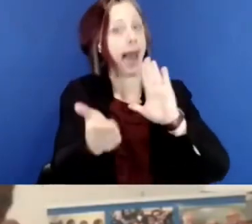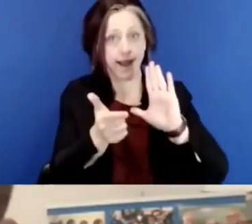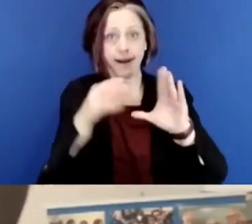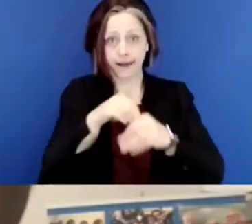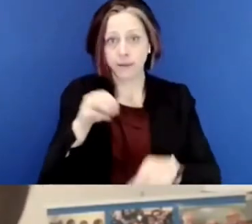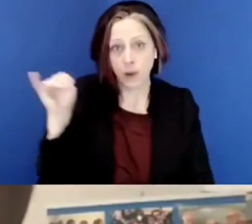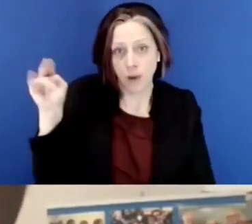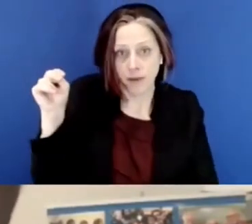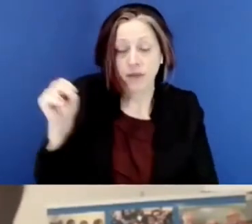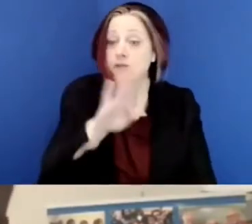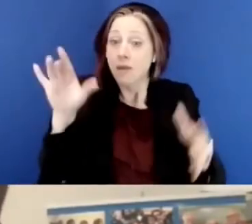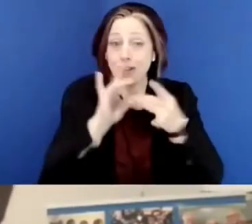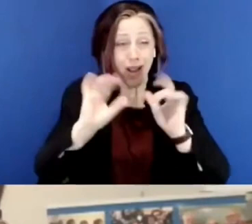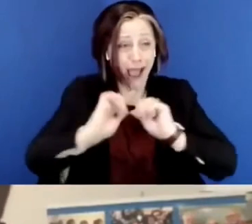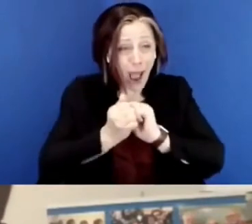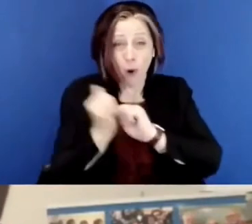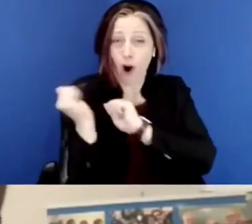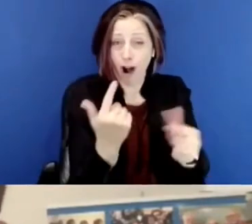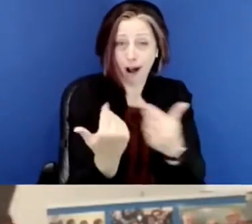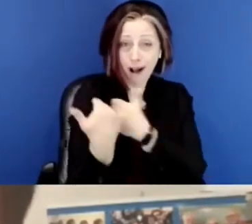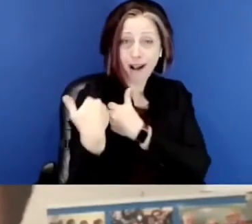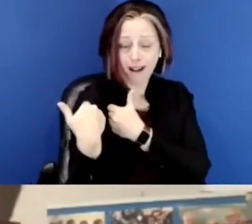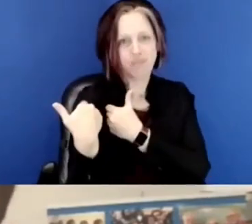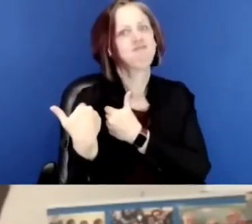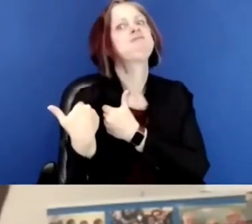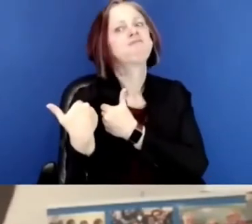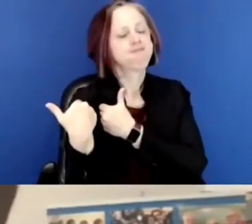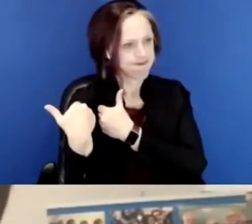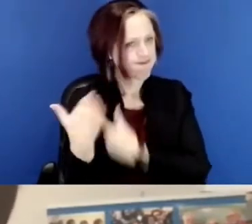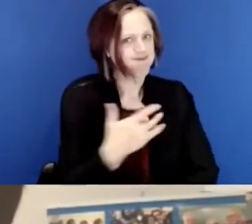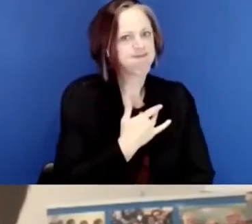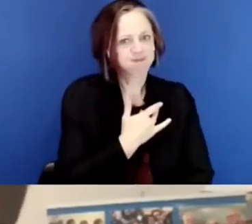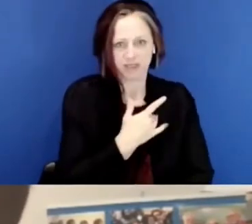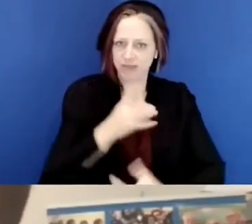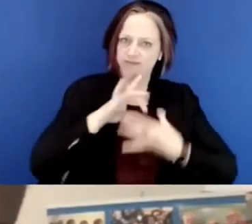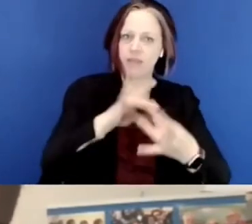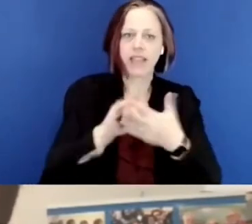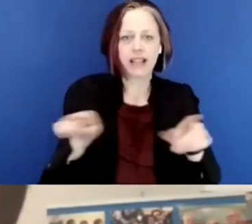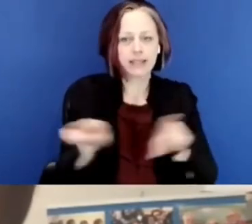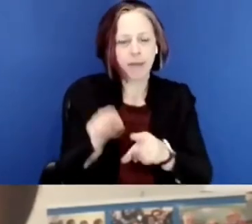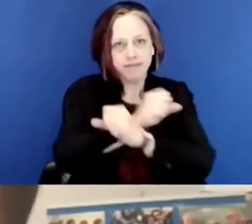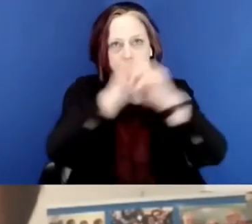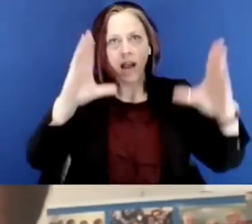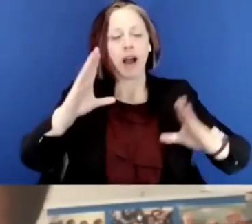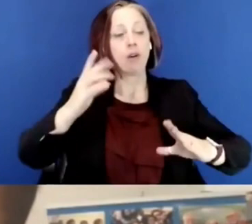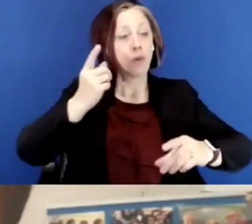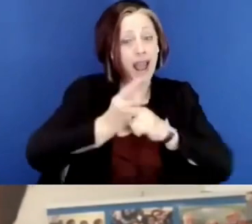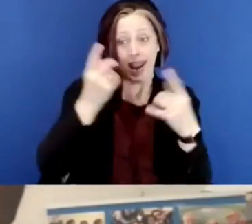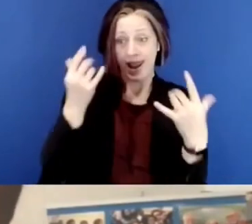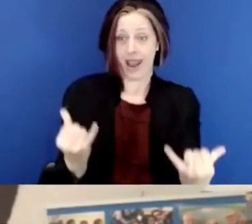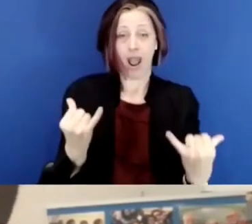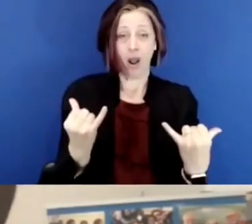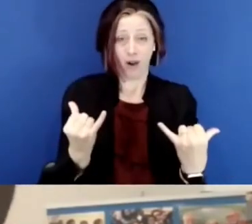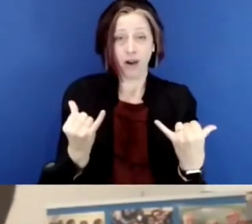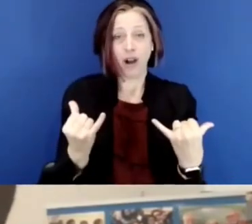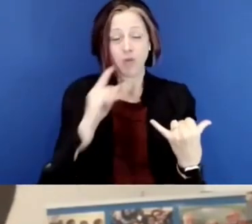banning. So your message about how we all are responsible resonates. I think with that general notion that